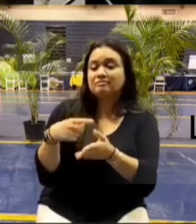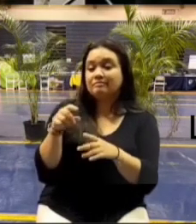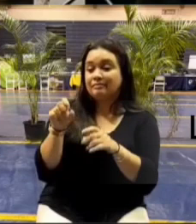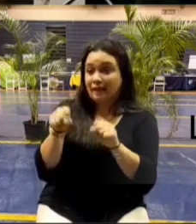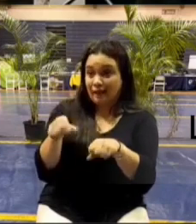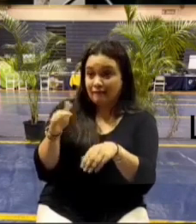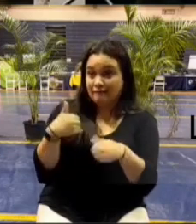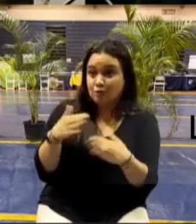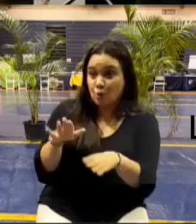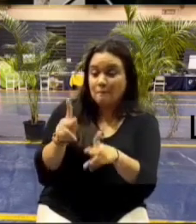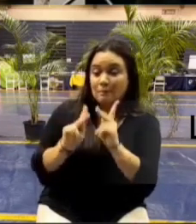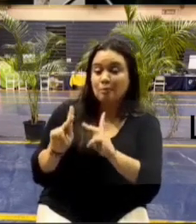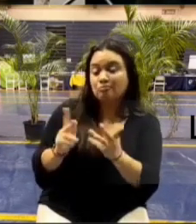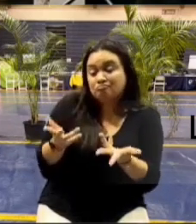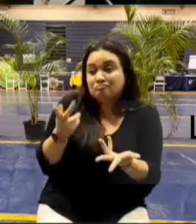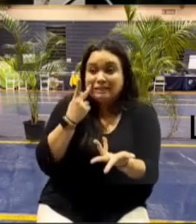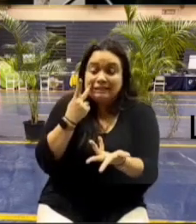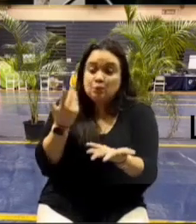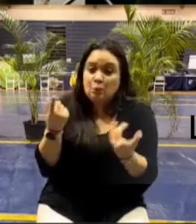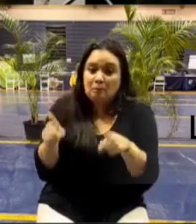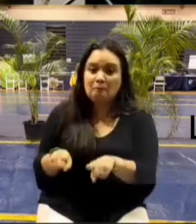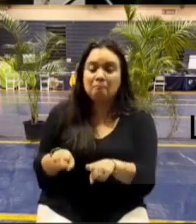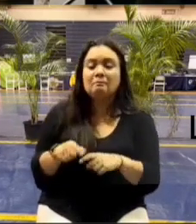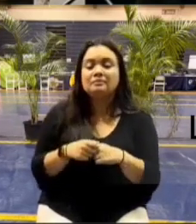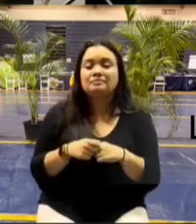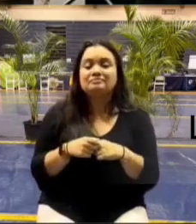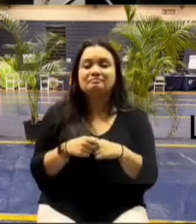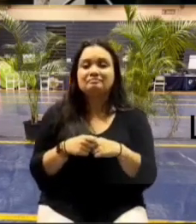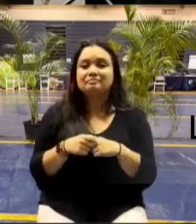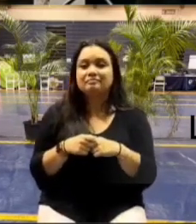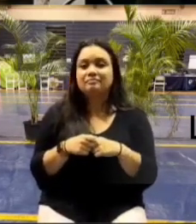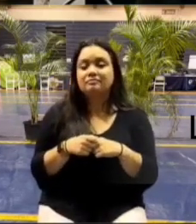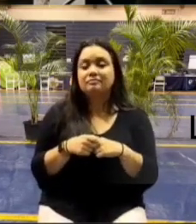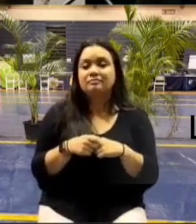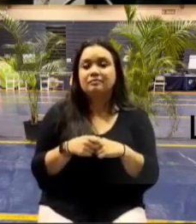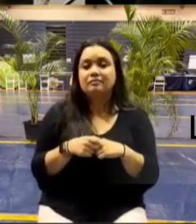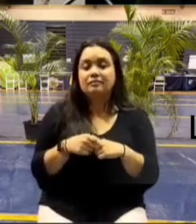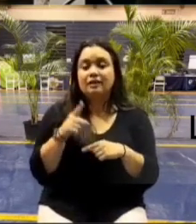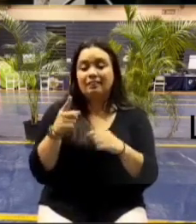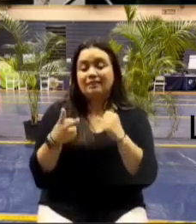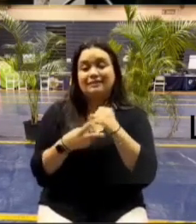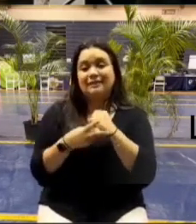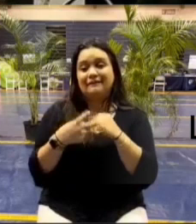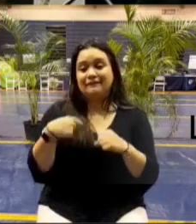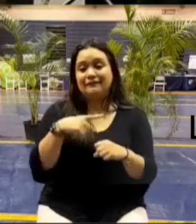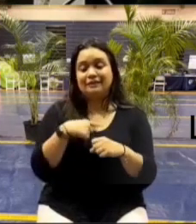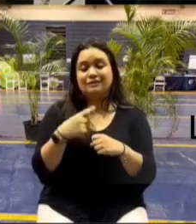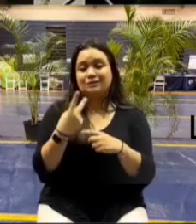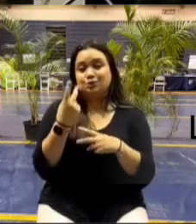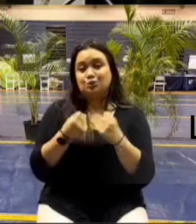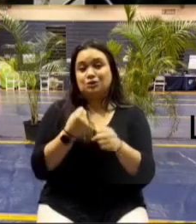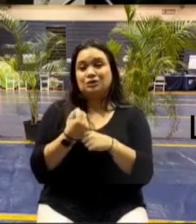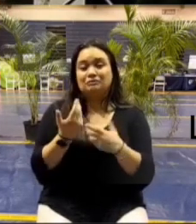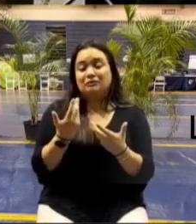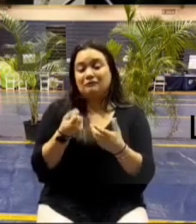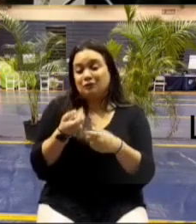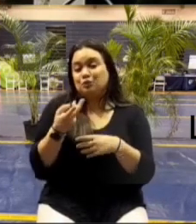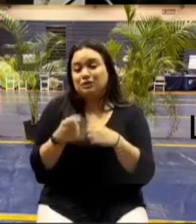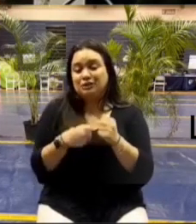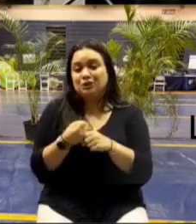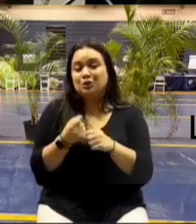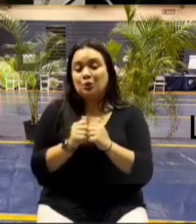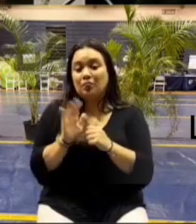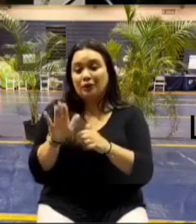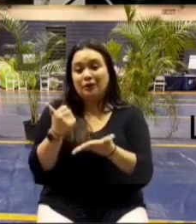um i just want to point out they just saved us a couple years with what they've already done so we're